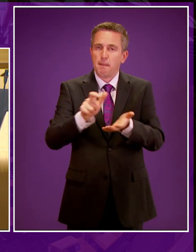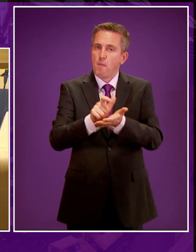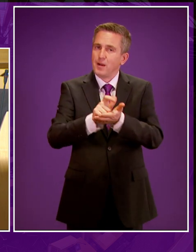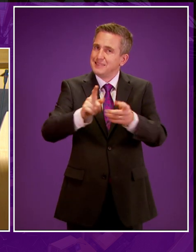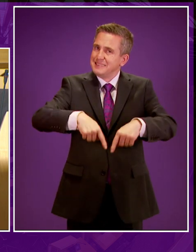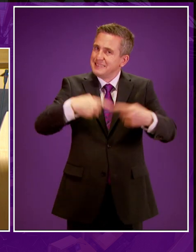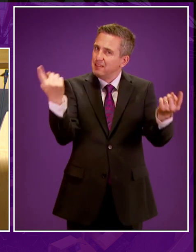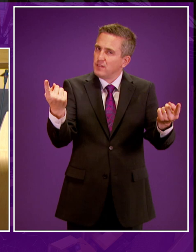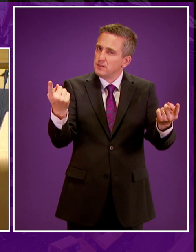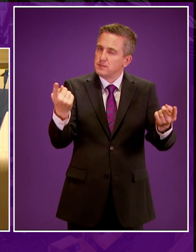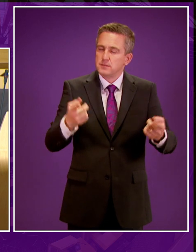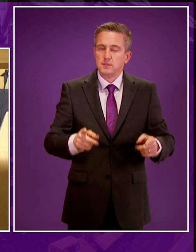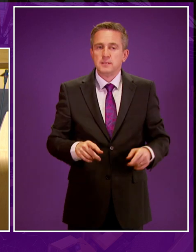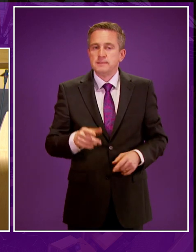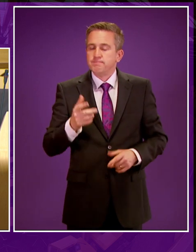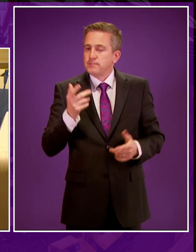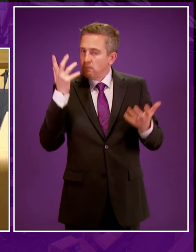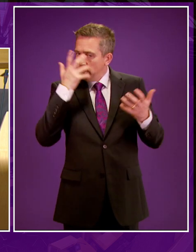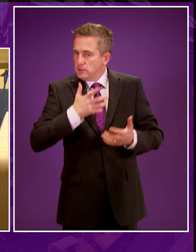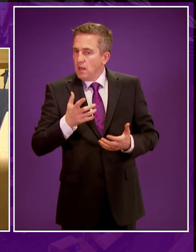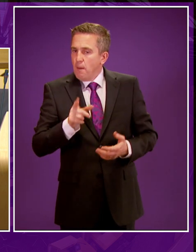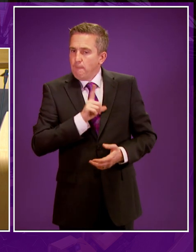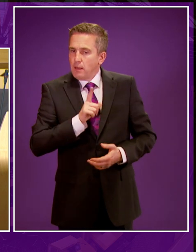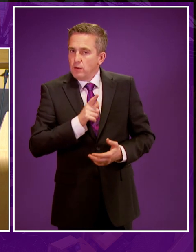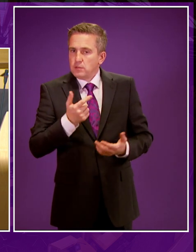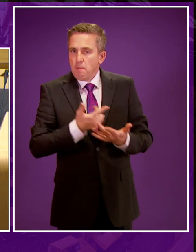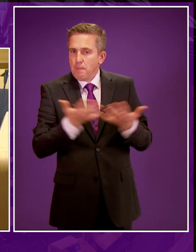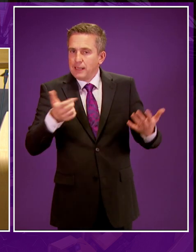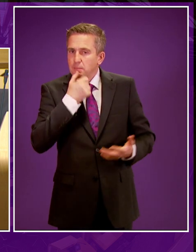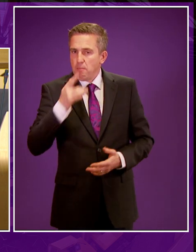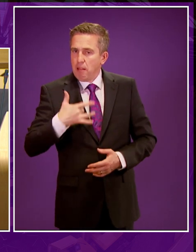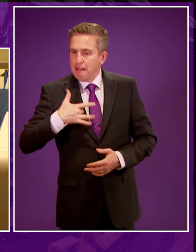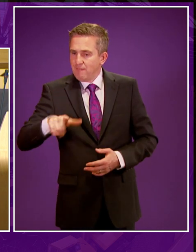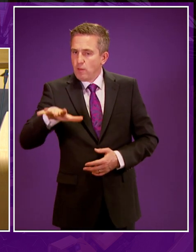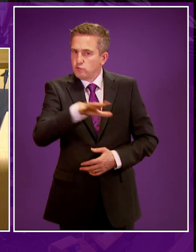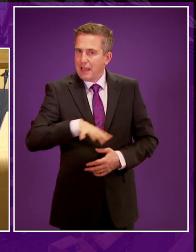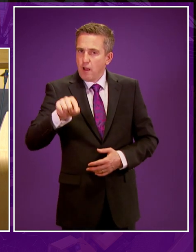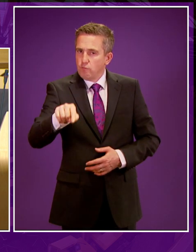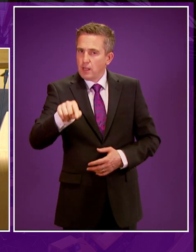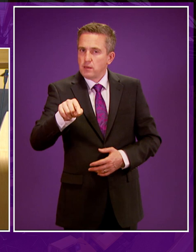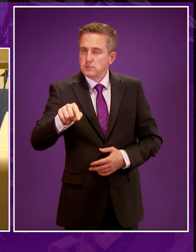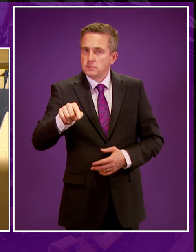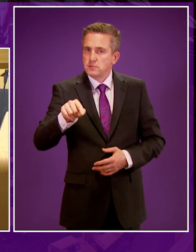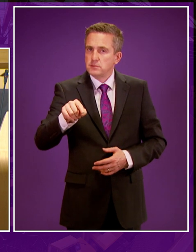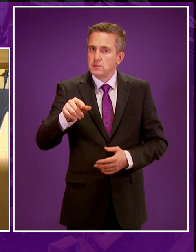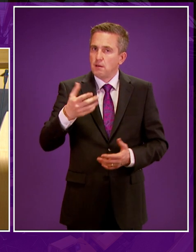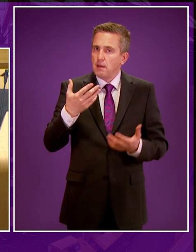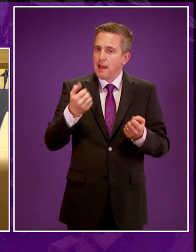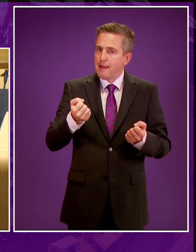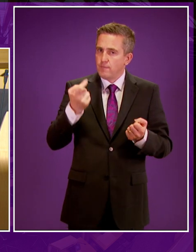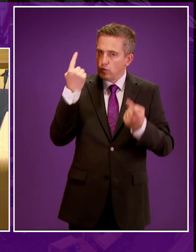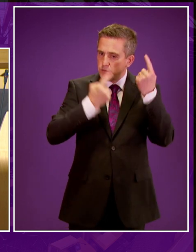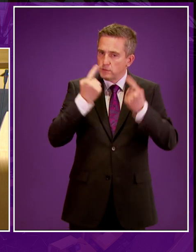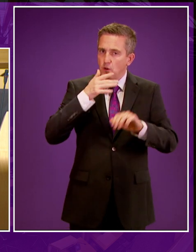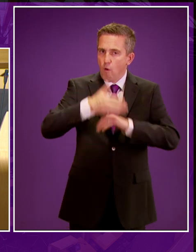also have concerns over population density in the targeted areas, largely former cold field areas, where concerns are also raised over ground